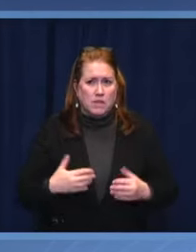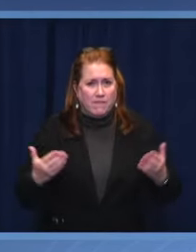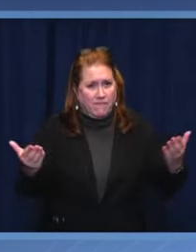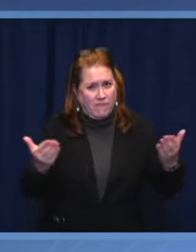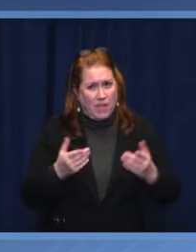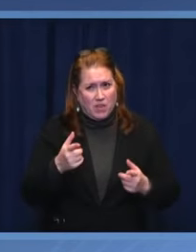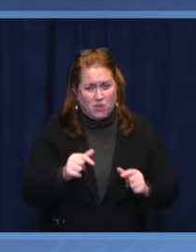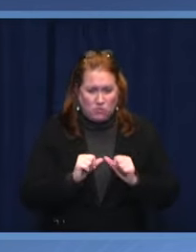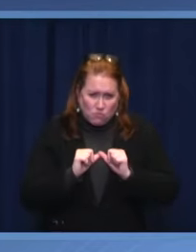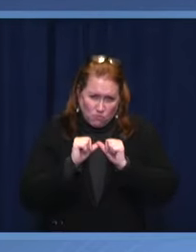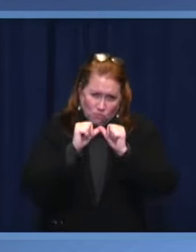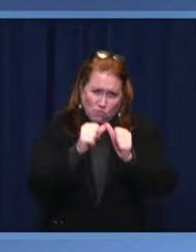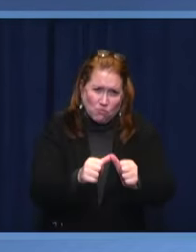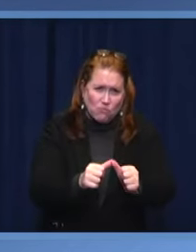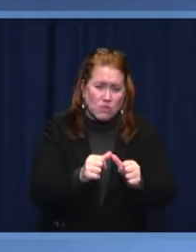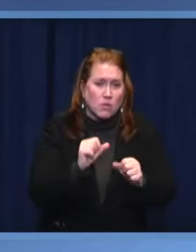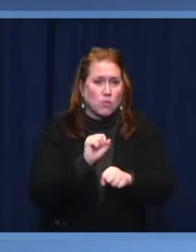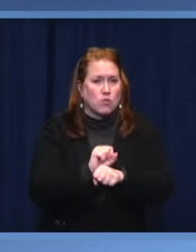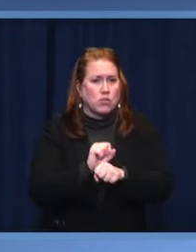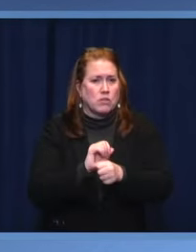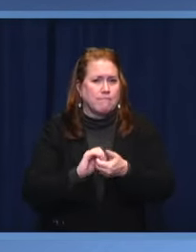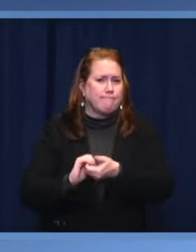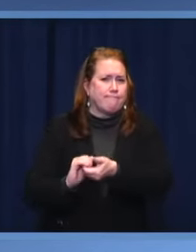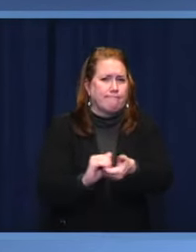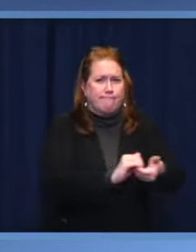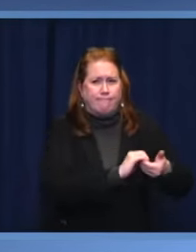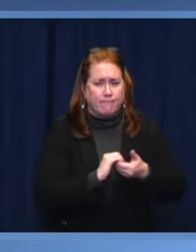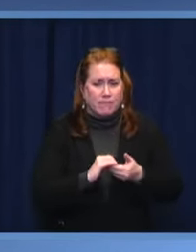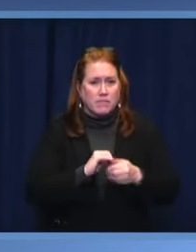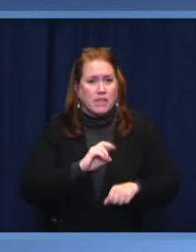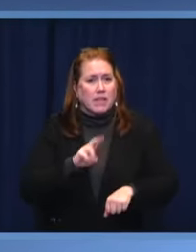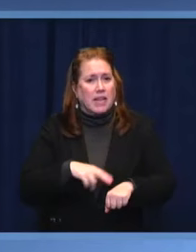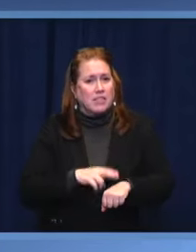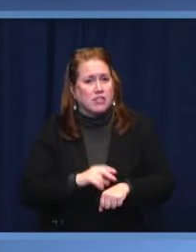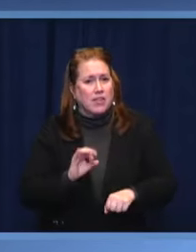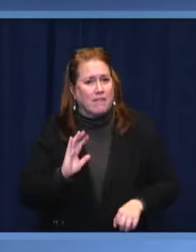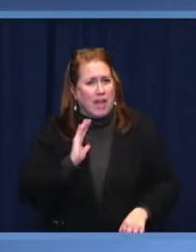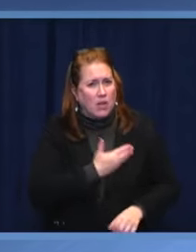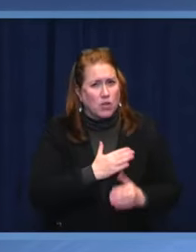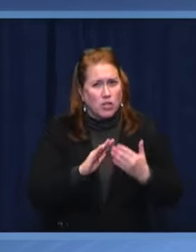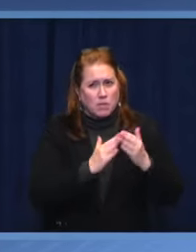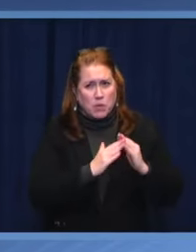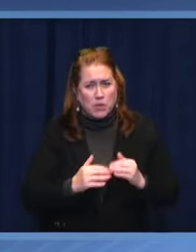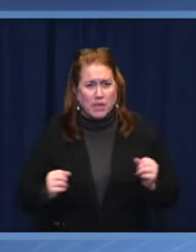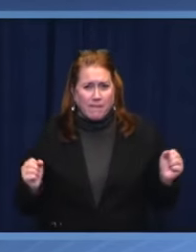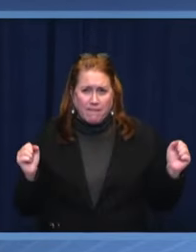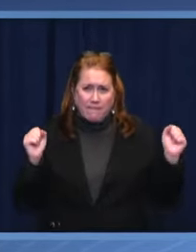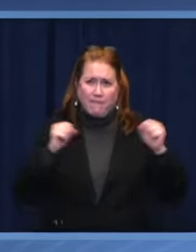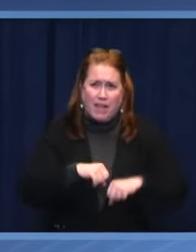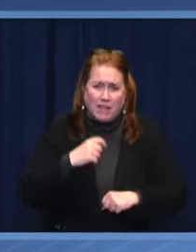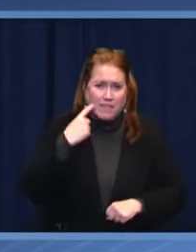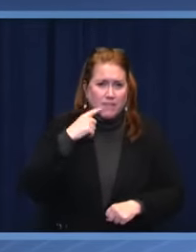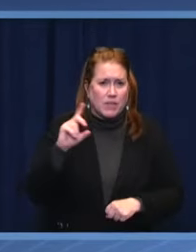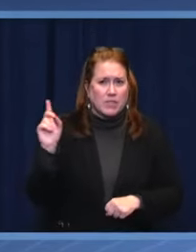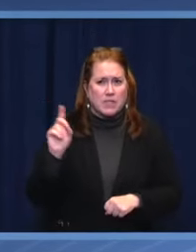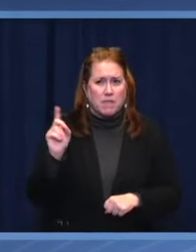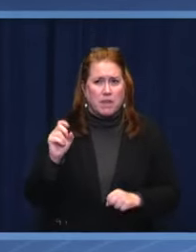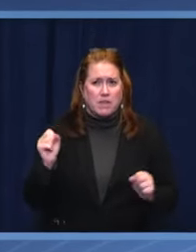together in the international community, defending democracy and freedoms,